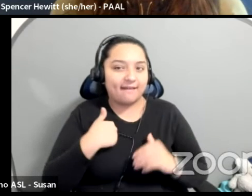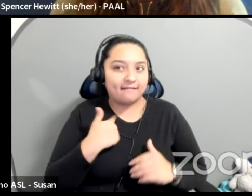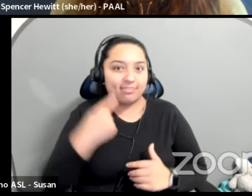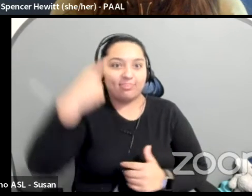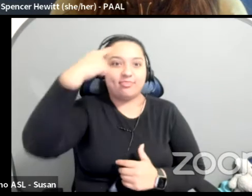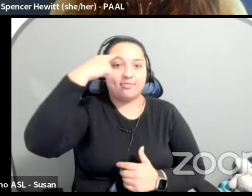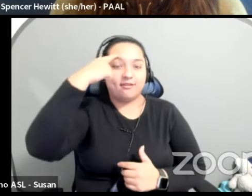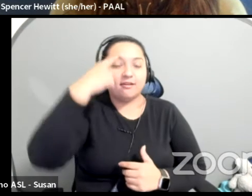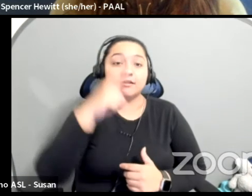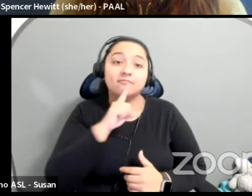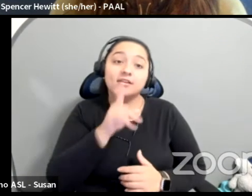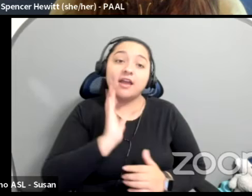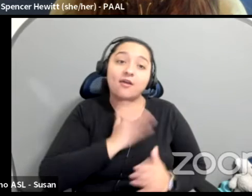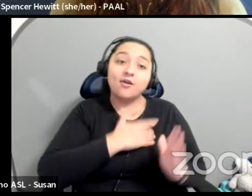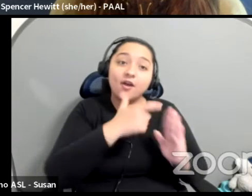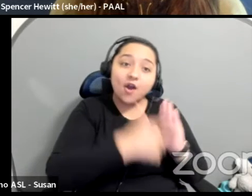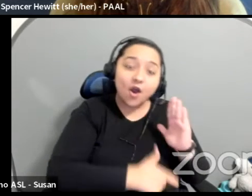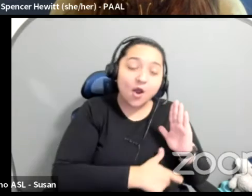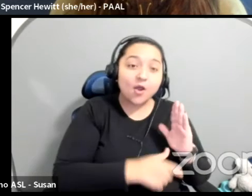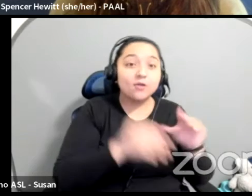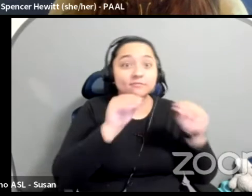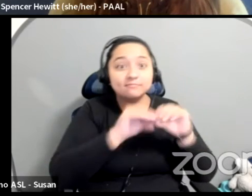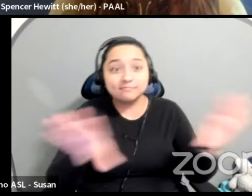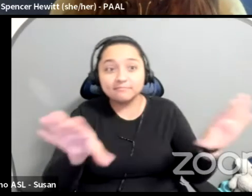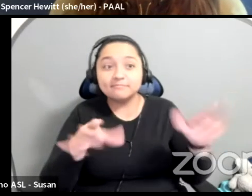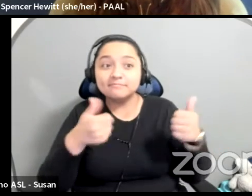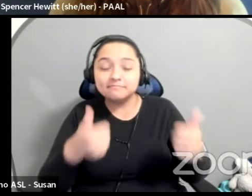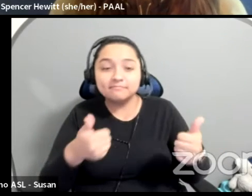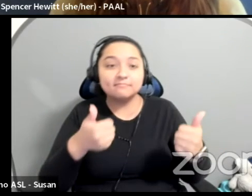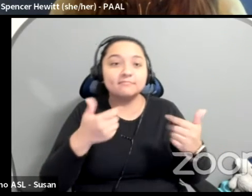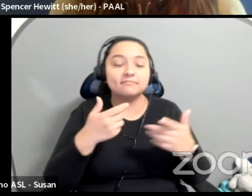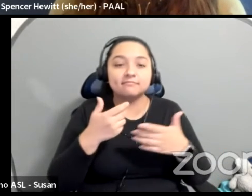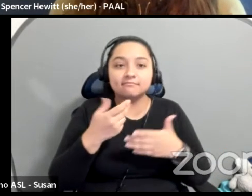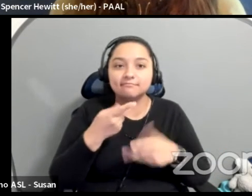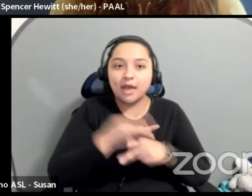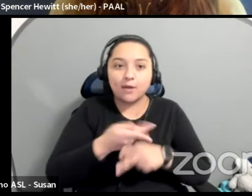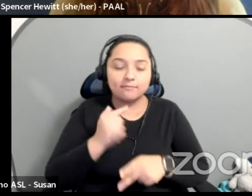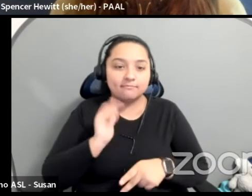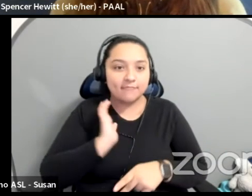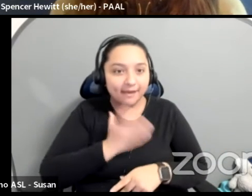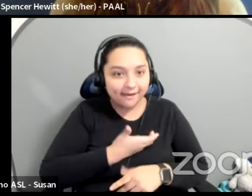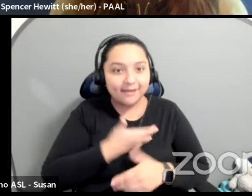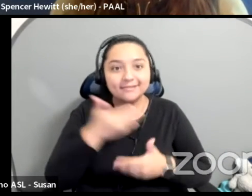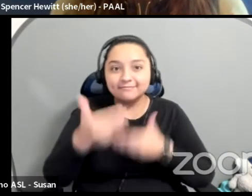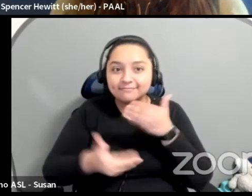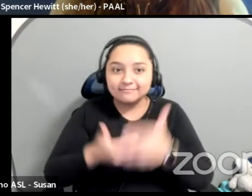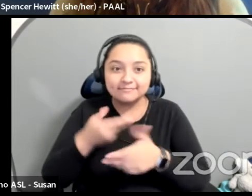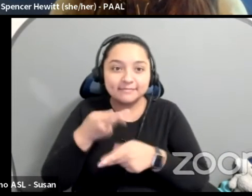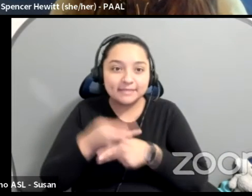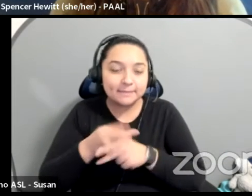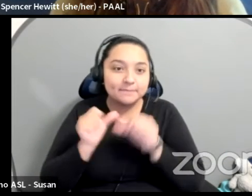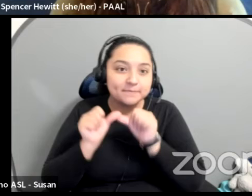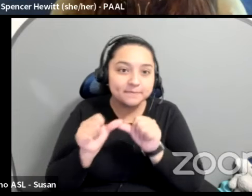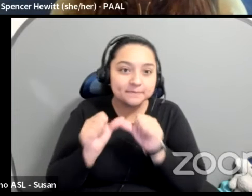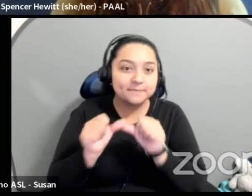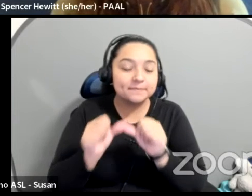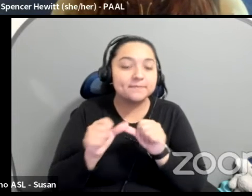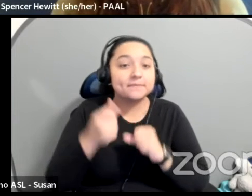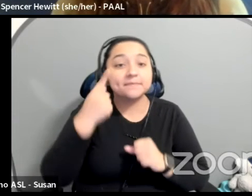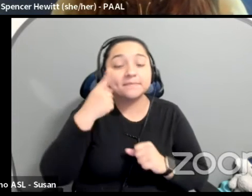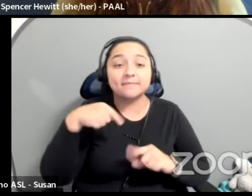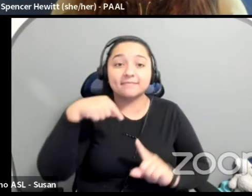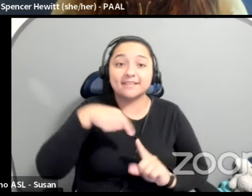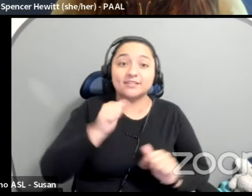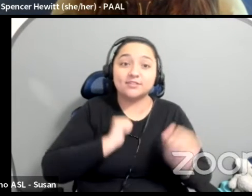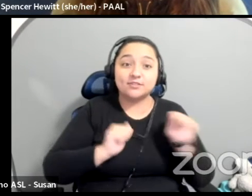how do we keep going and how do we do this for every show? So this is just not for the show that happens to be written by a mother, you know,